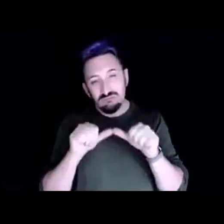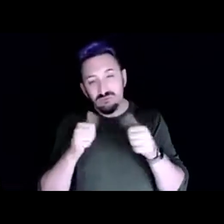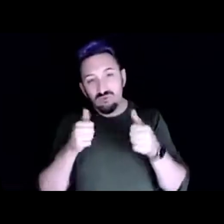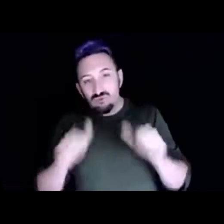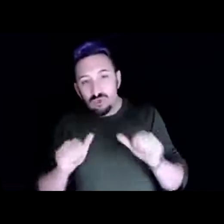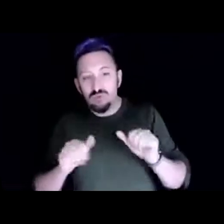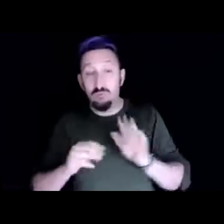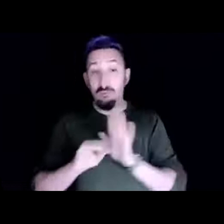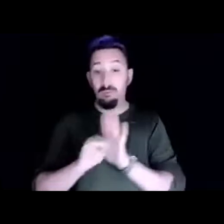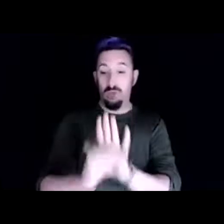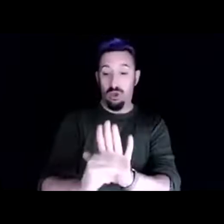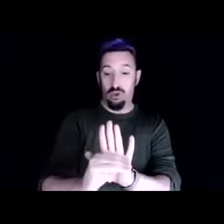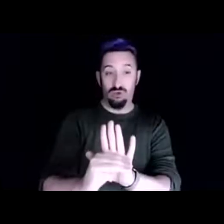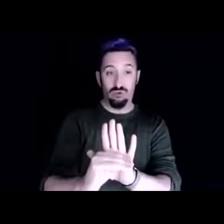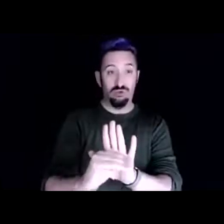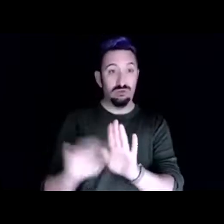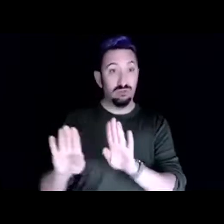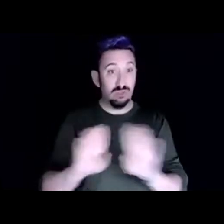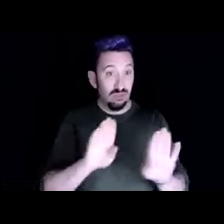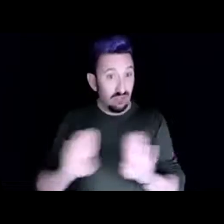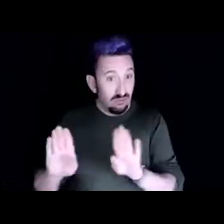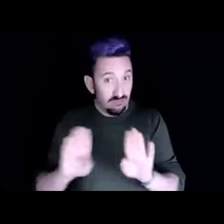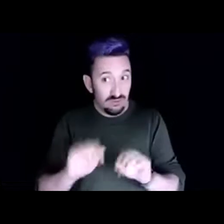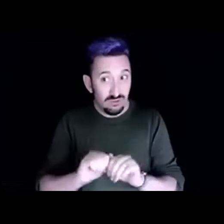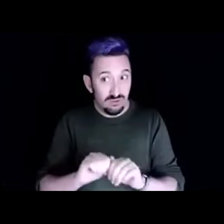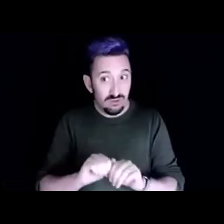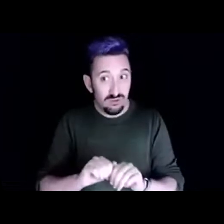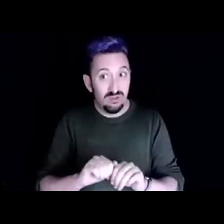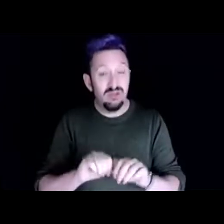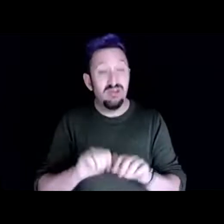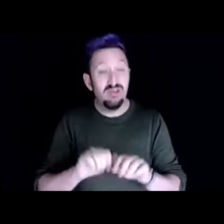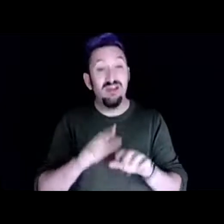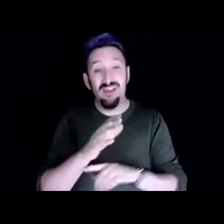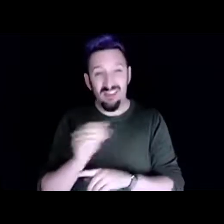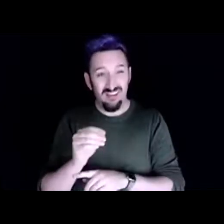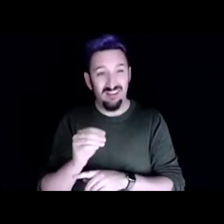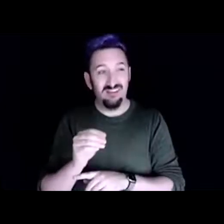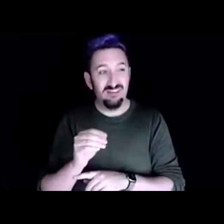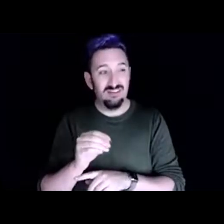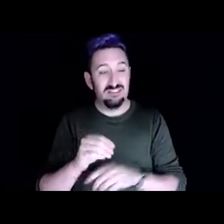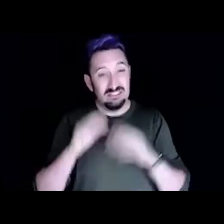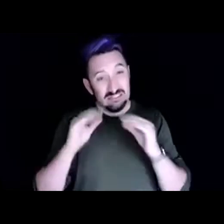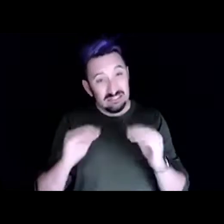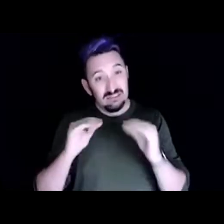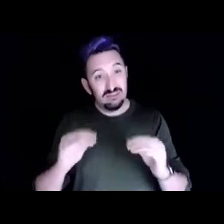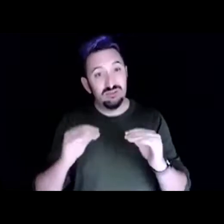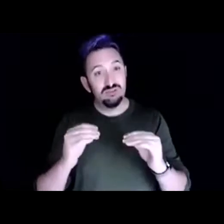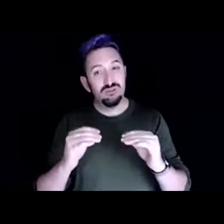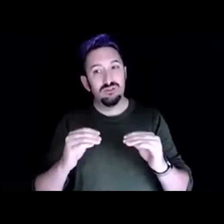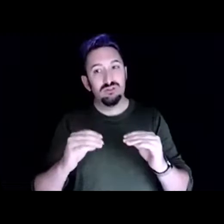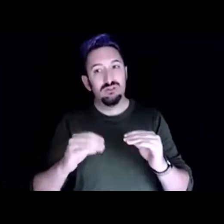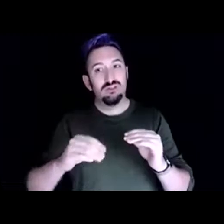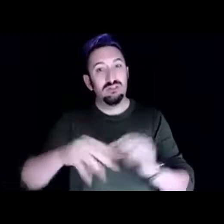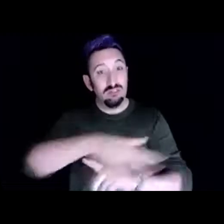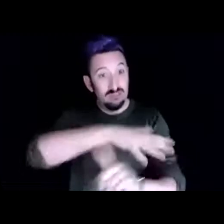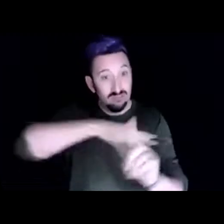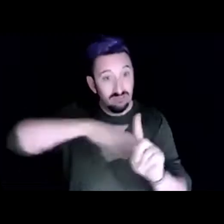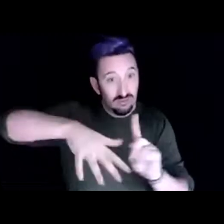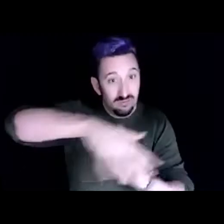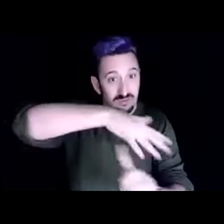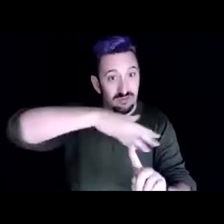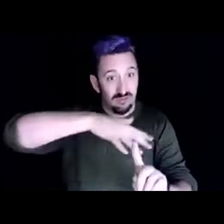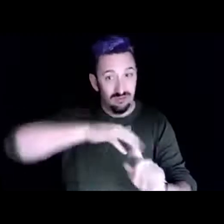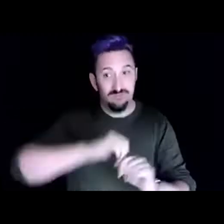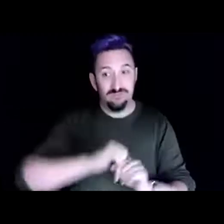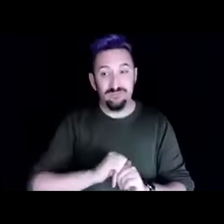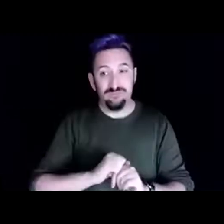do it in terms of the environment and in these gardens and literally what i hope what